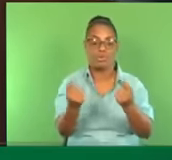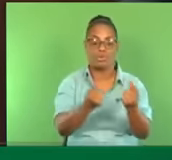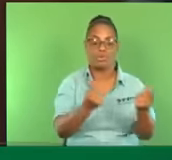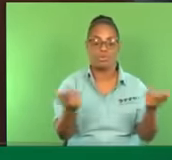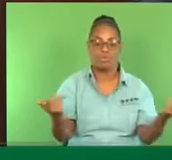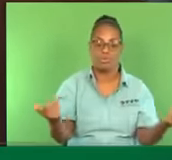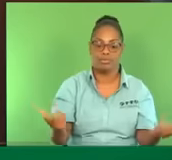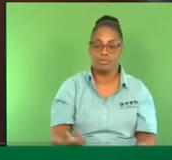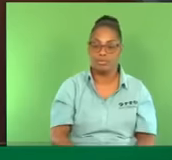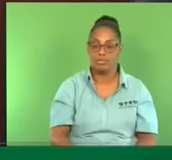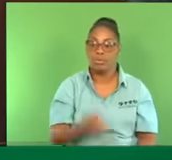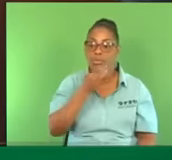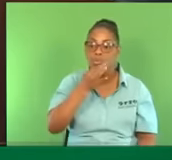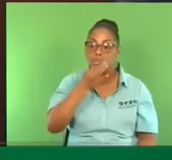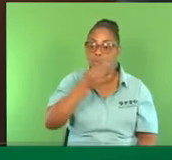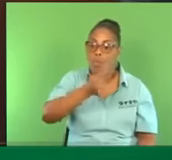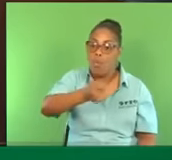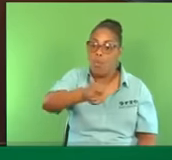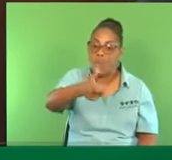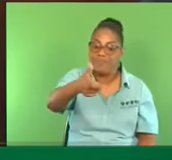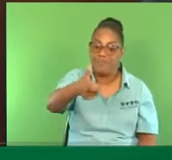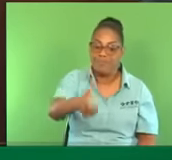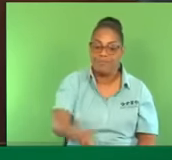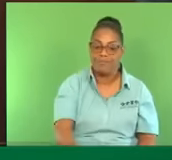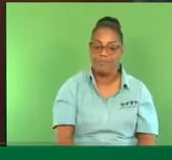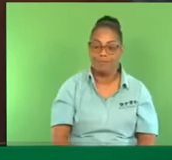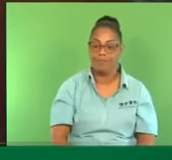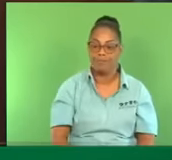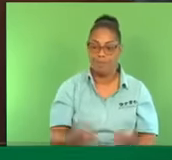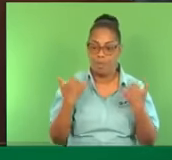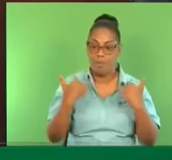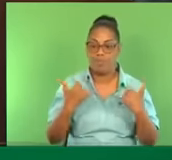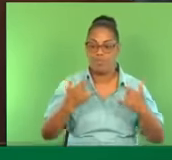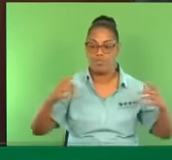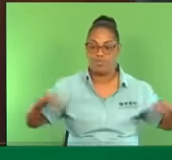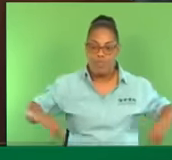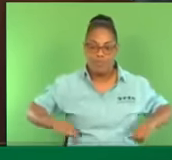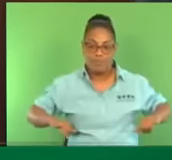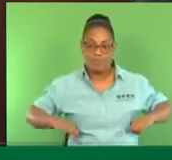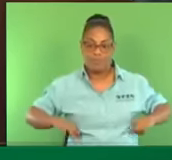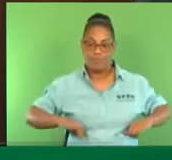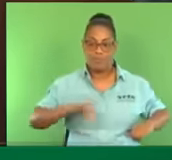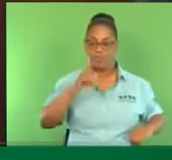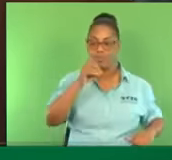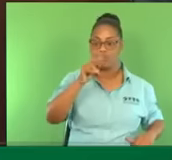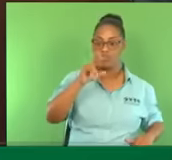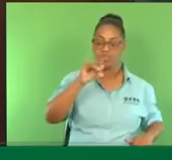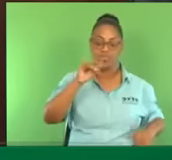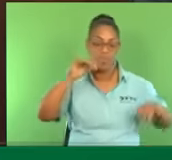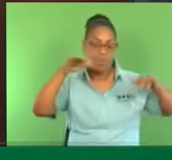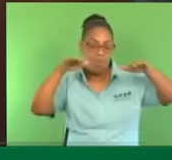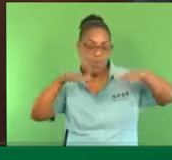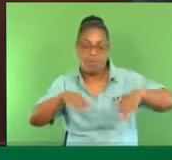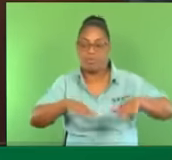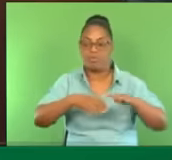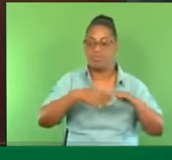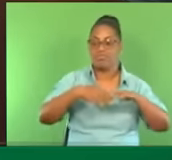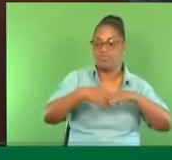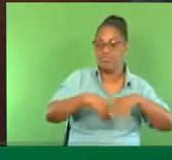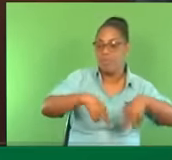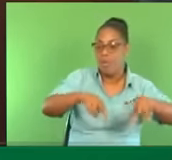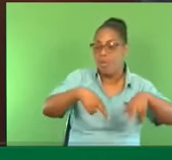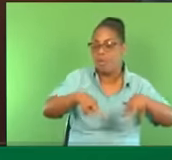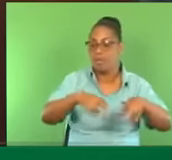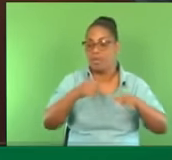Mitten Office, that they come today to tell us about drainage, roads, bridges. You would not believe